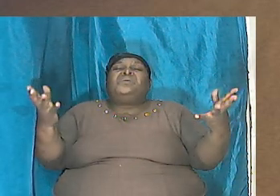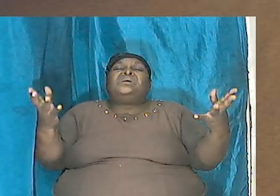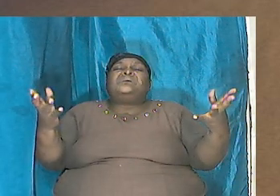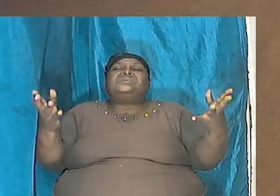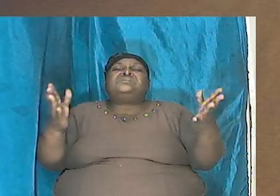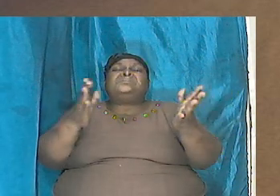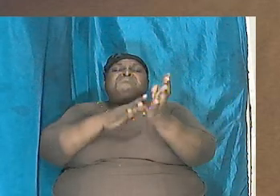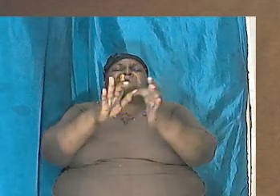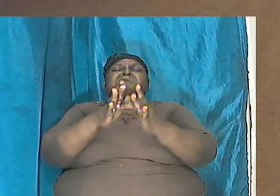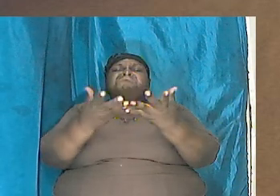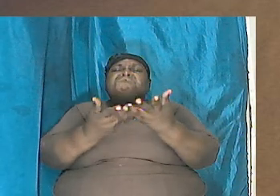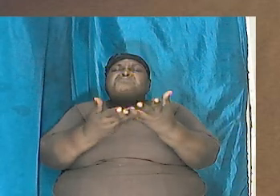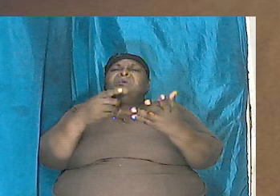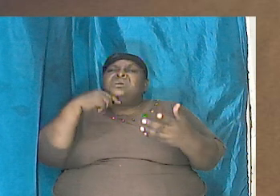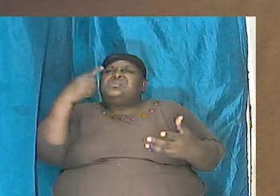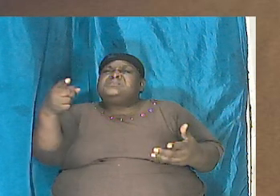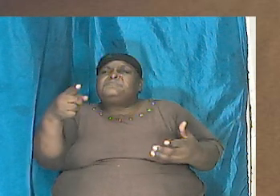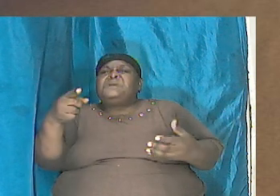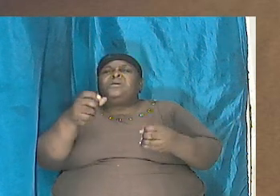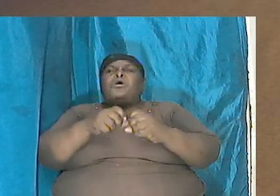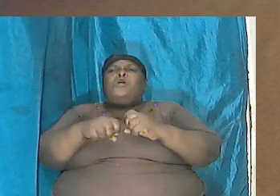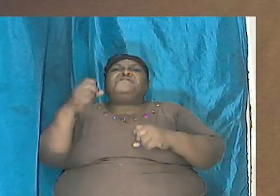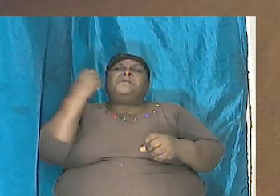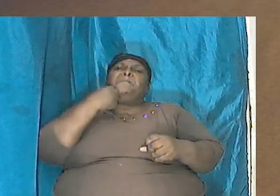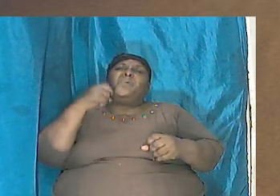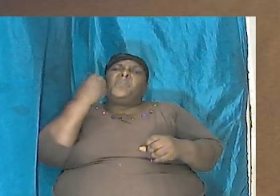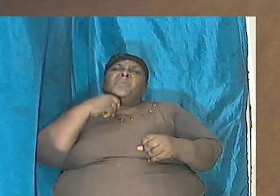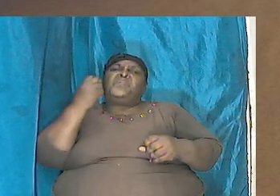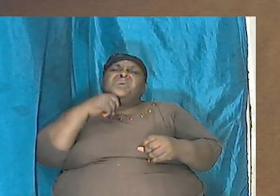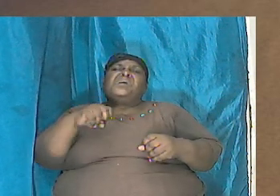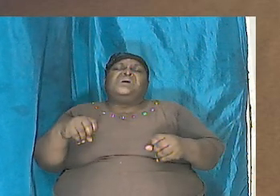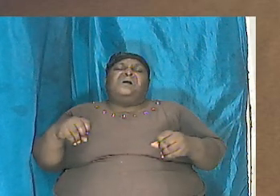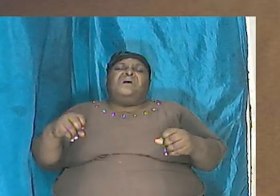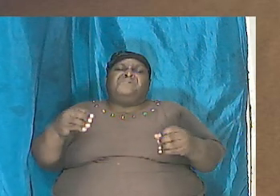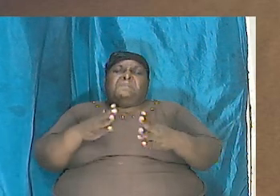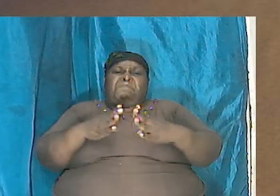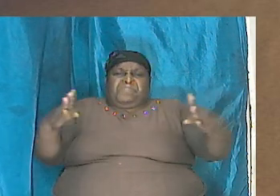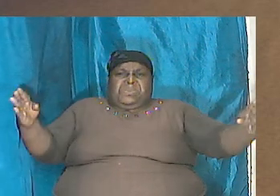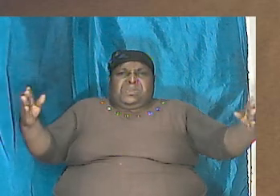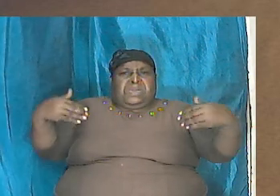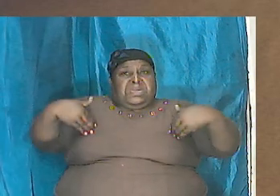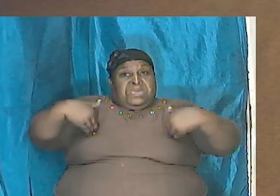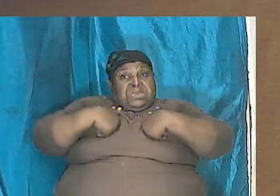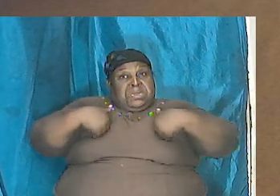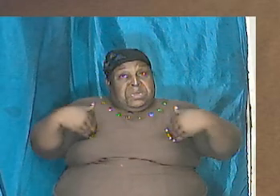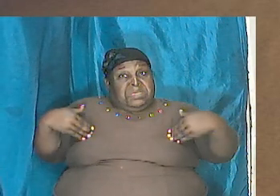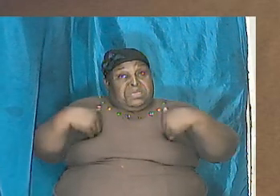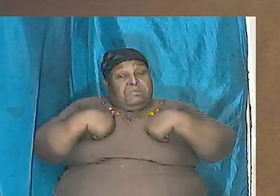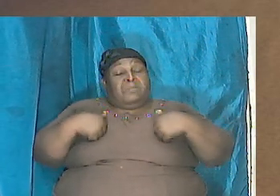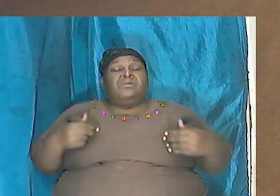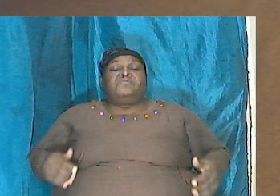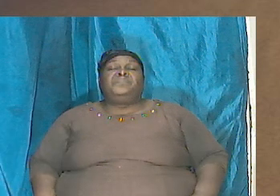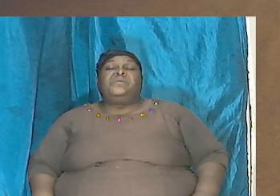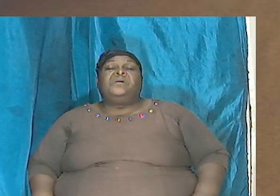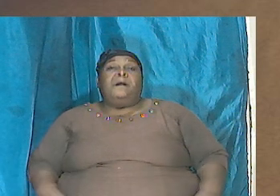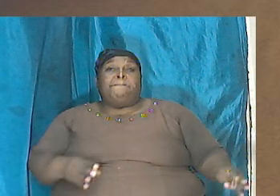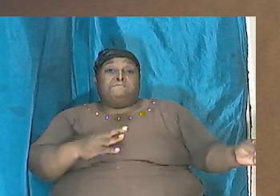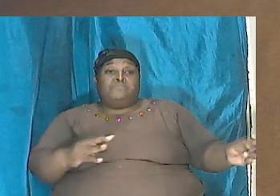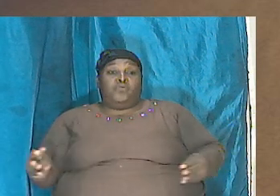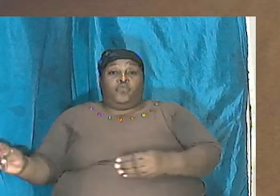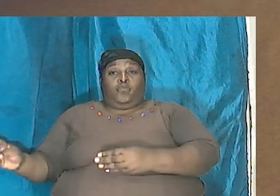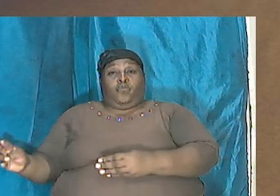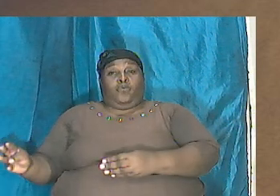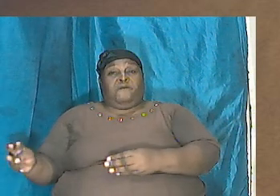that the bible used to describe the bones of these massive mammals he move his tail